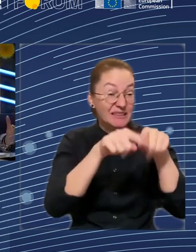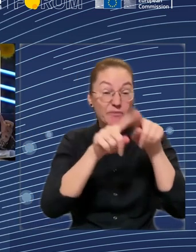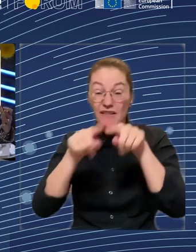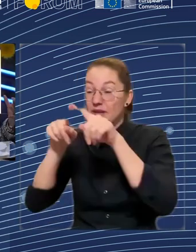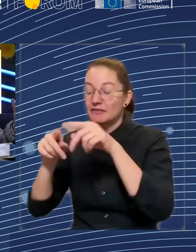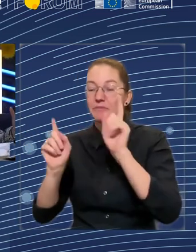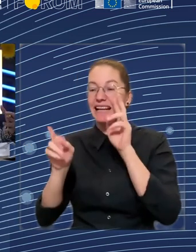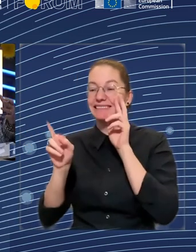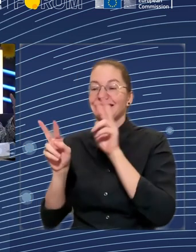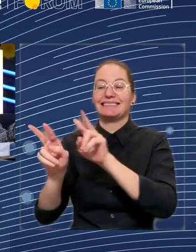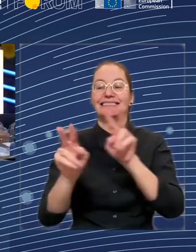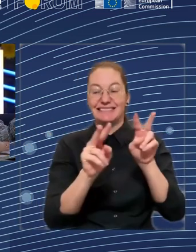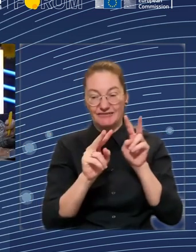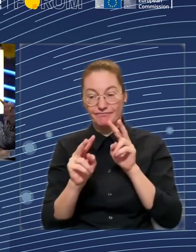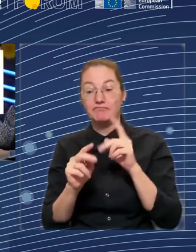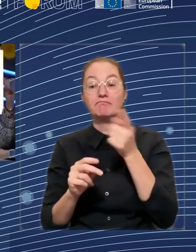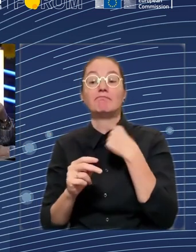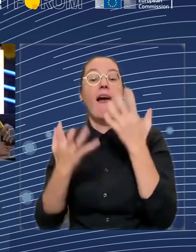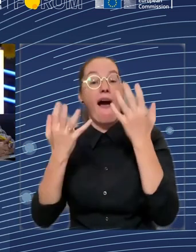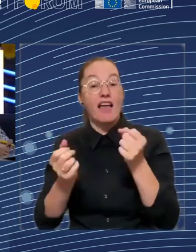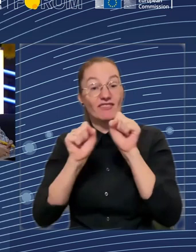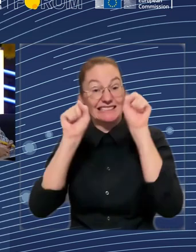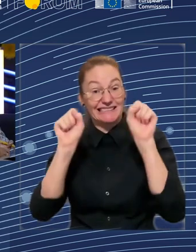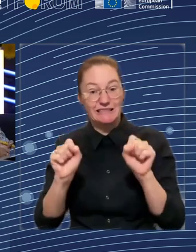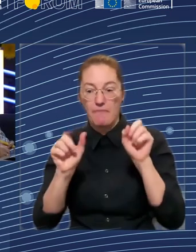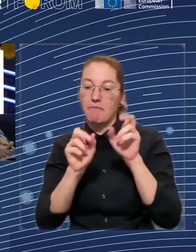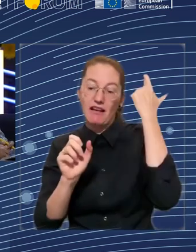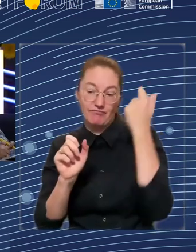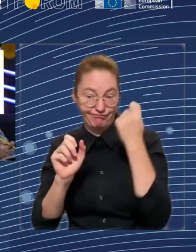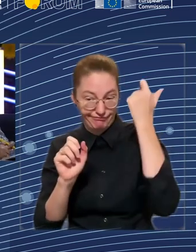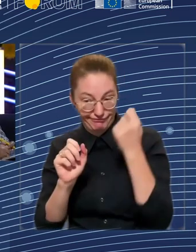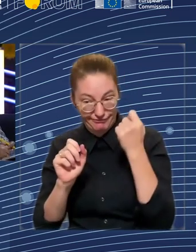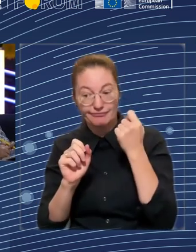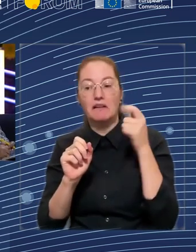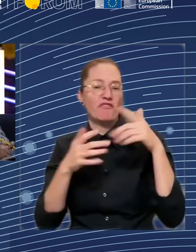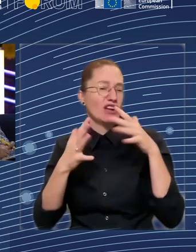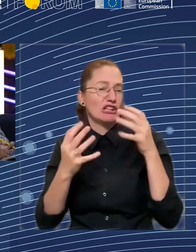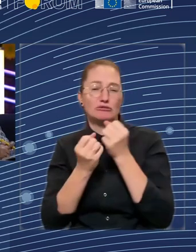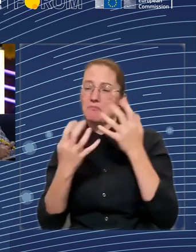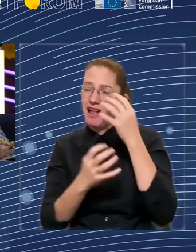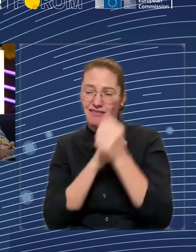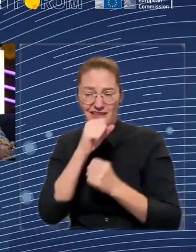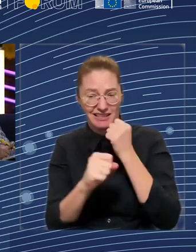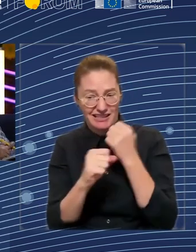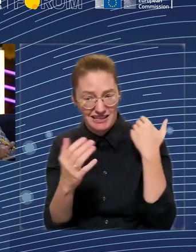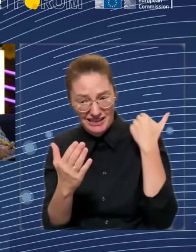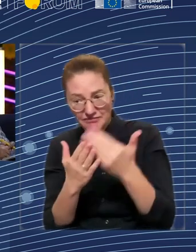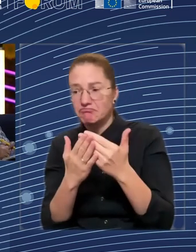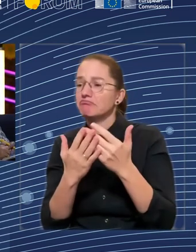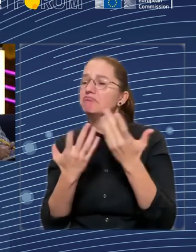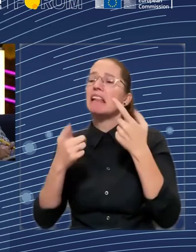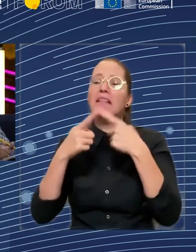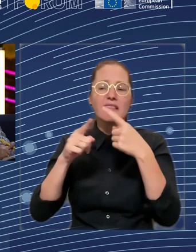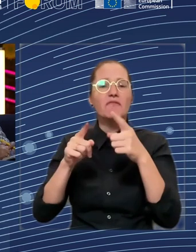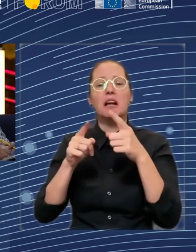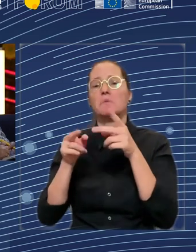can also create a lot of inefficiencies that were partially mentioned by Ken. So I would say that I would be very